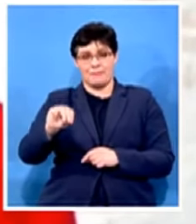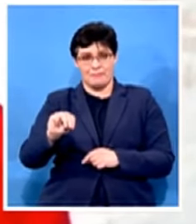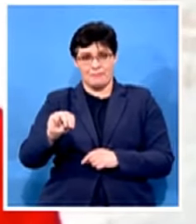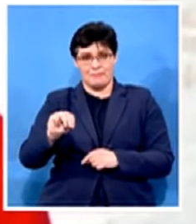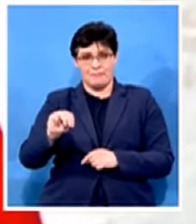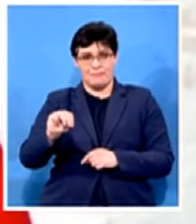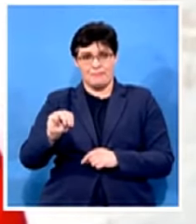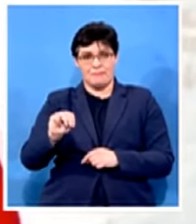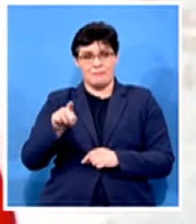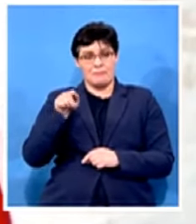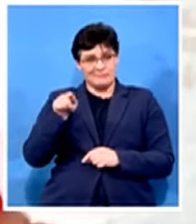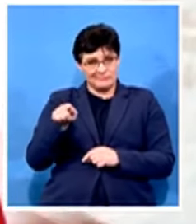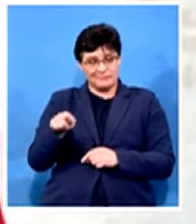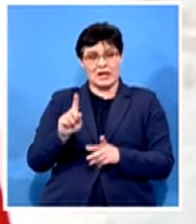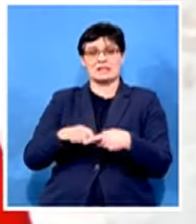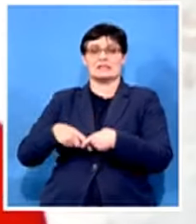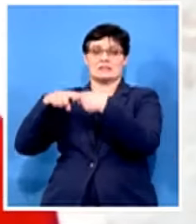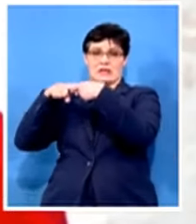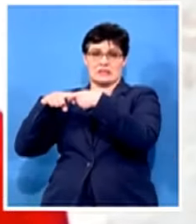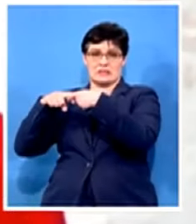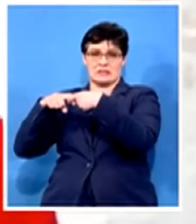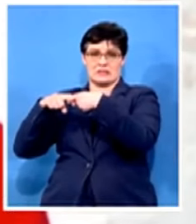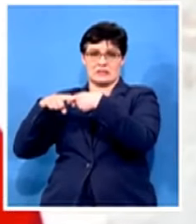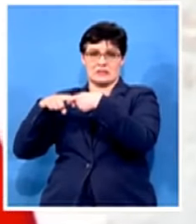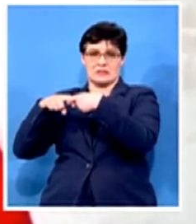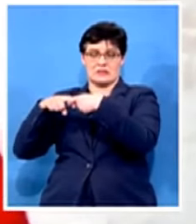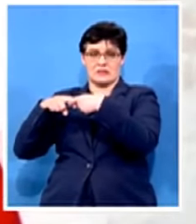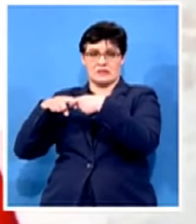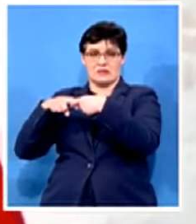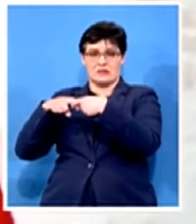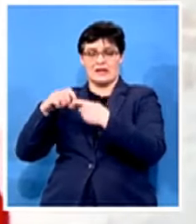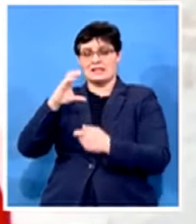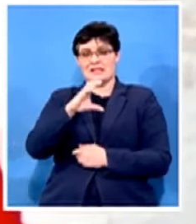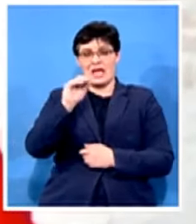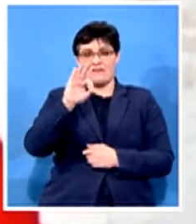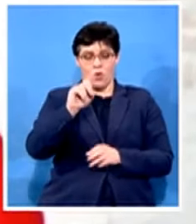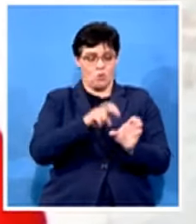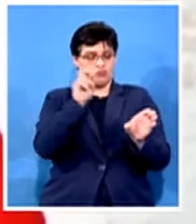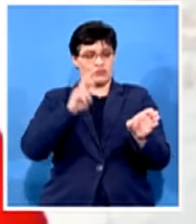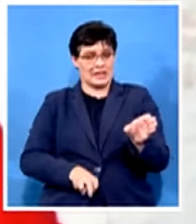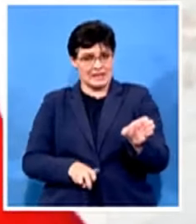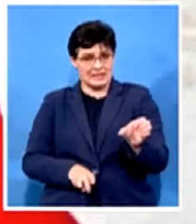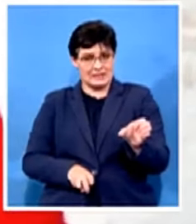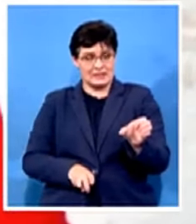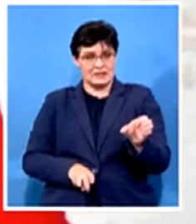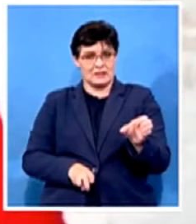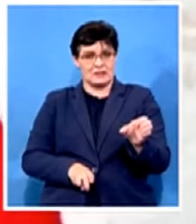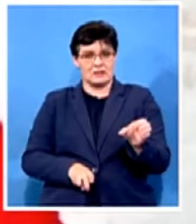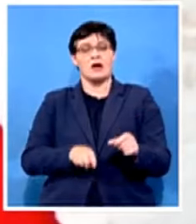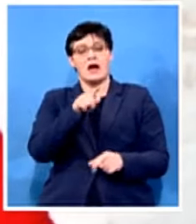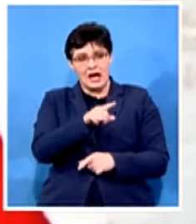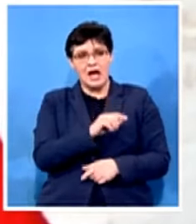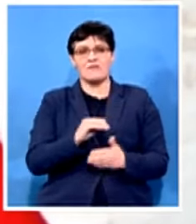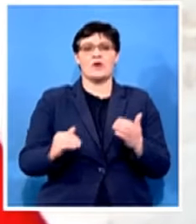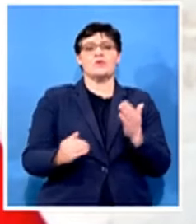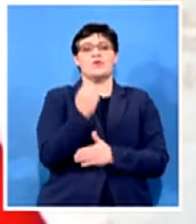and the cfo resigned there came a new acting a chief director a